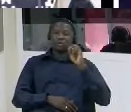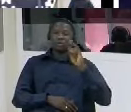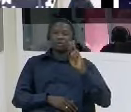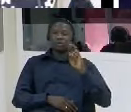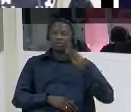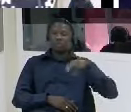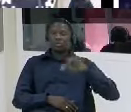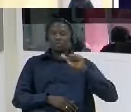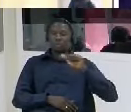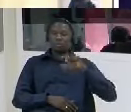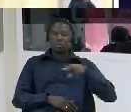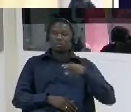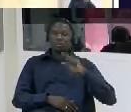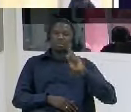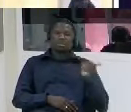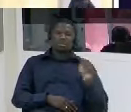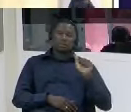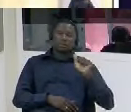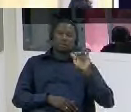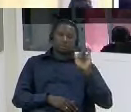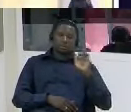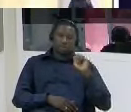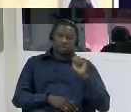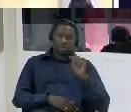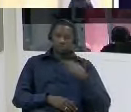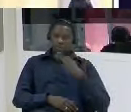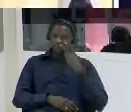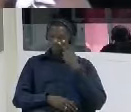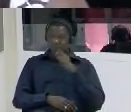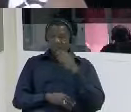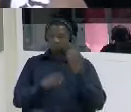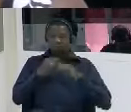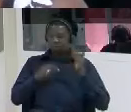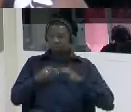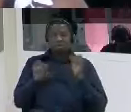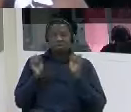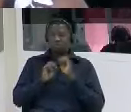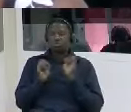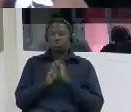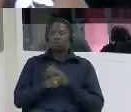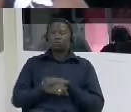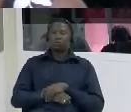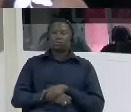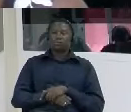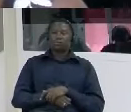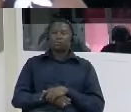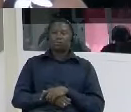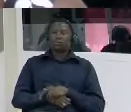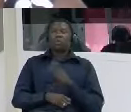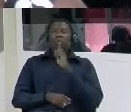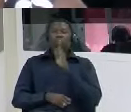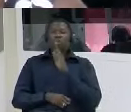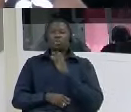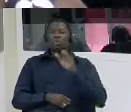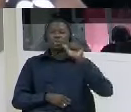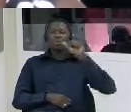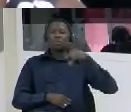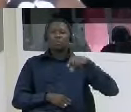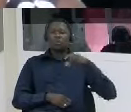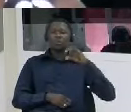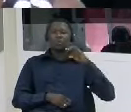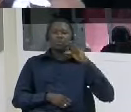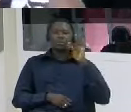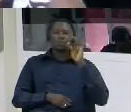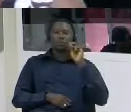him beating um who was antuman gay he is also a lawyer in the gambia